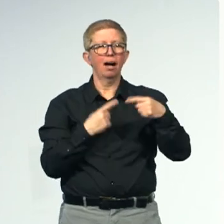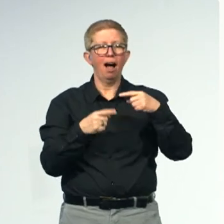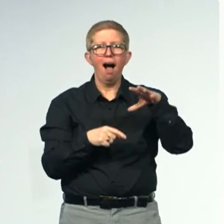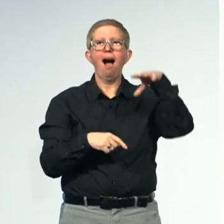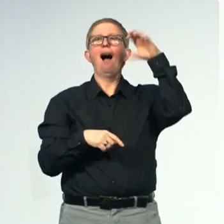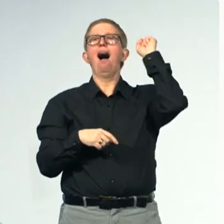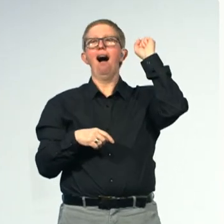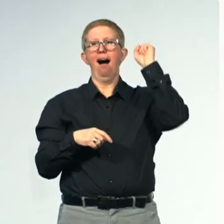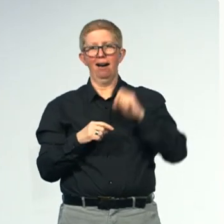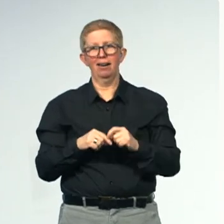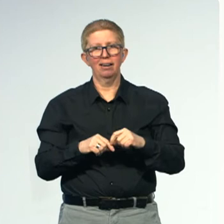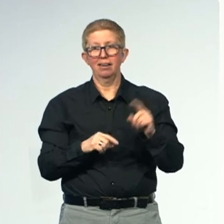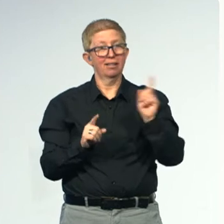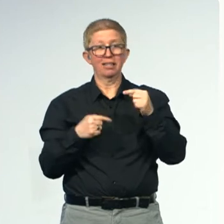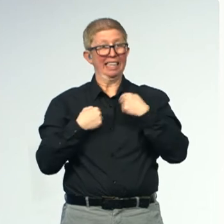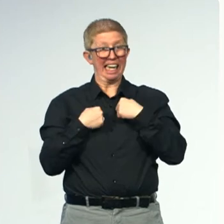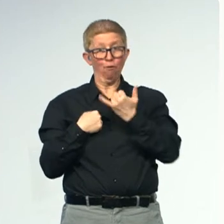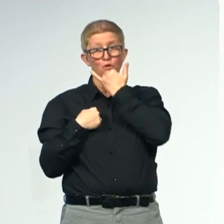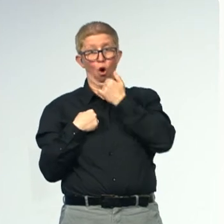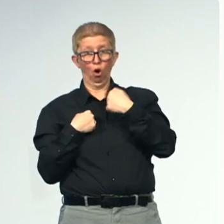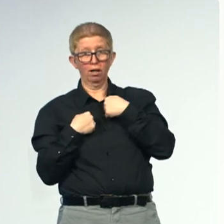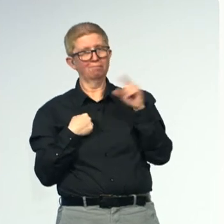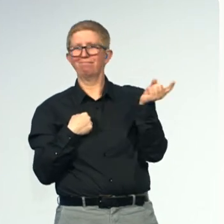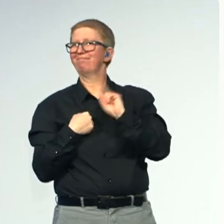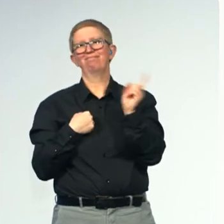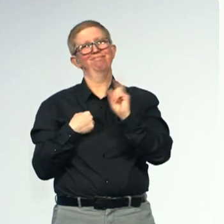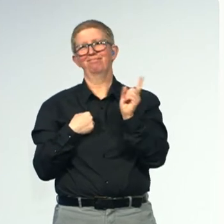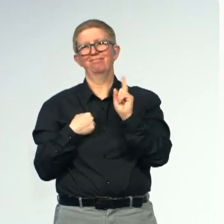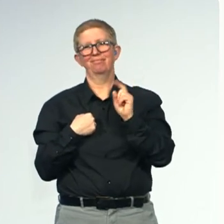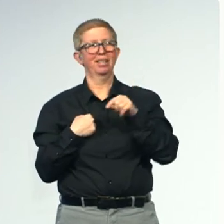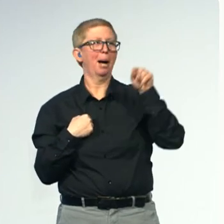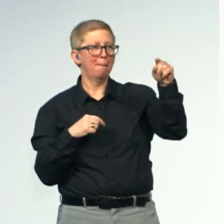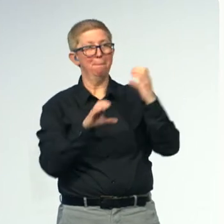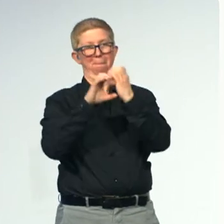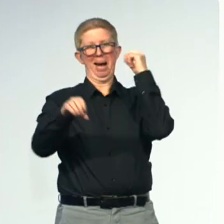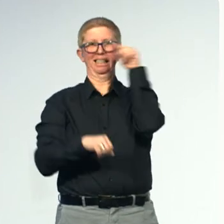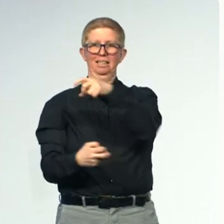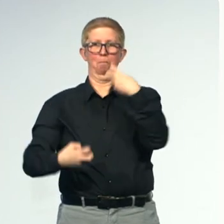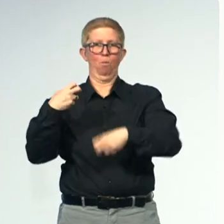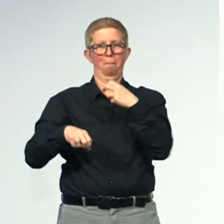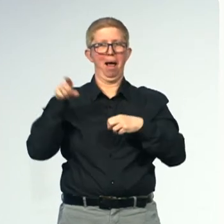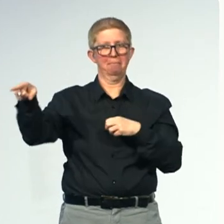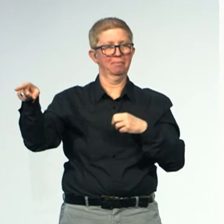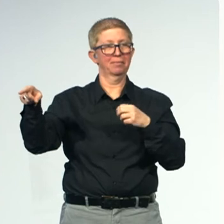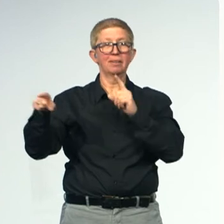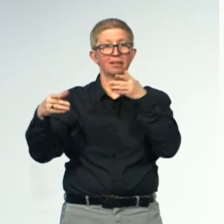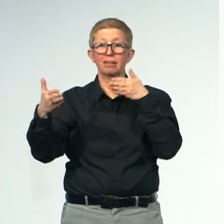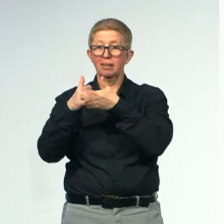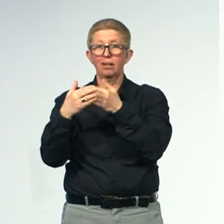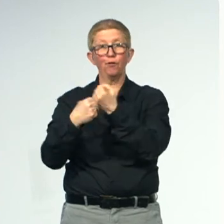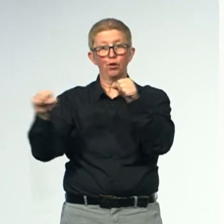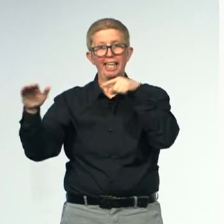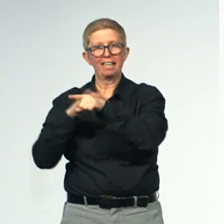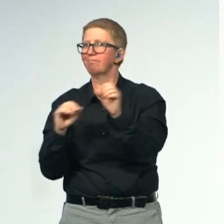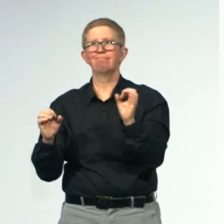me for not being able to attend the bus or the school. It's the bus and the school who are not accessible for everyone.